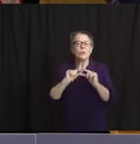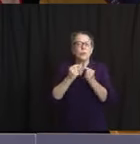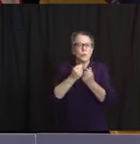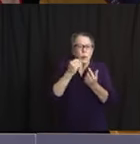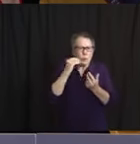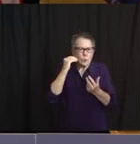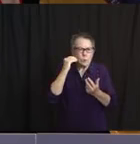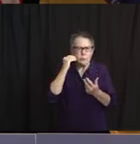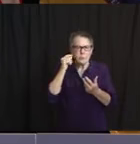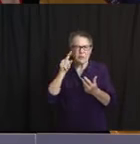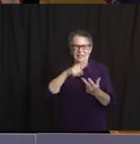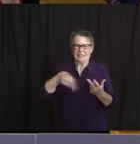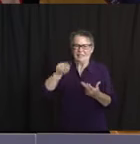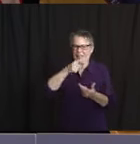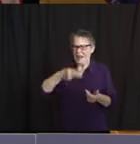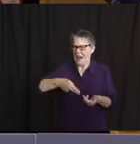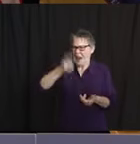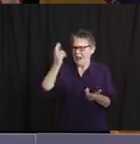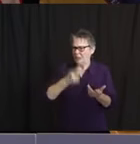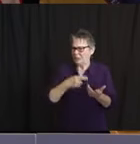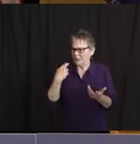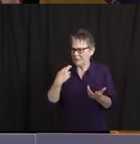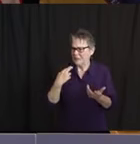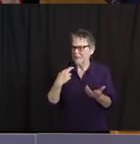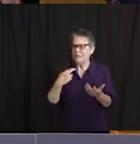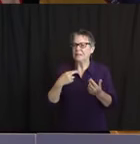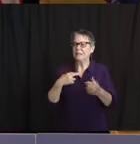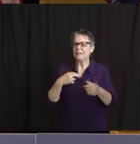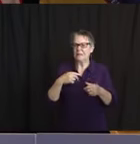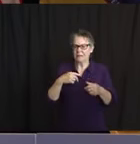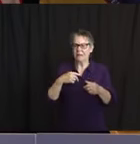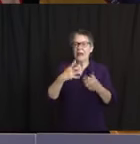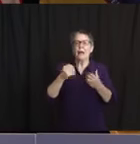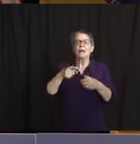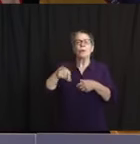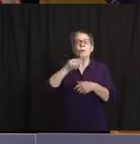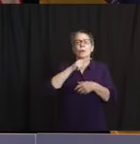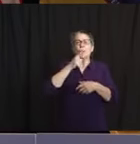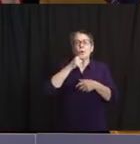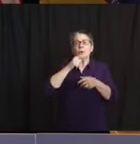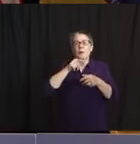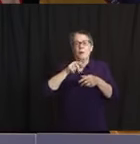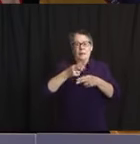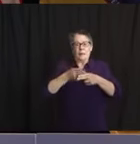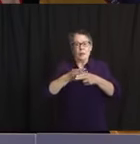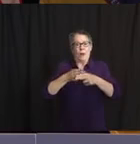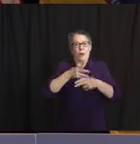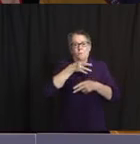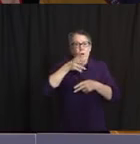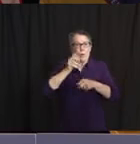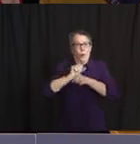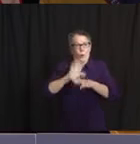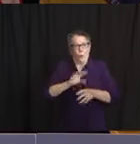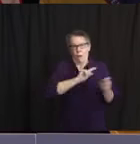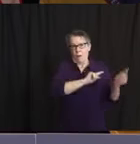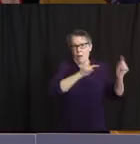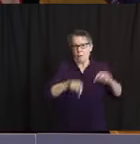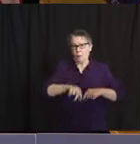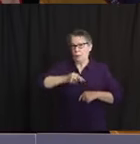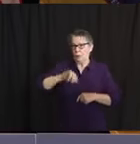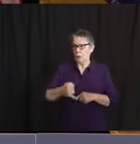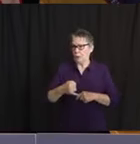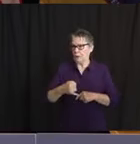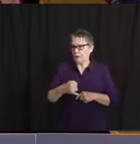and densely populated cities. Through partnerships with local hospitals and academic medical centers,